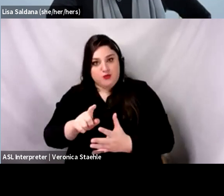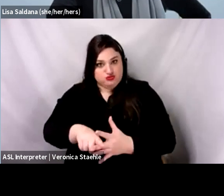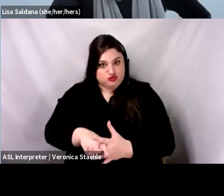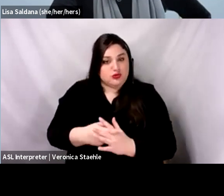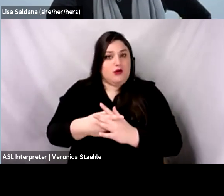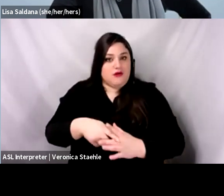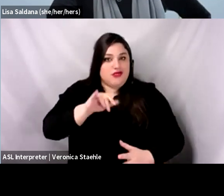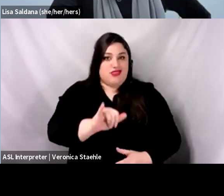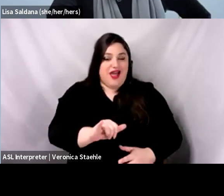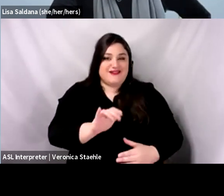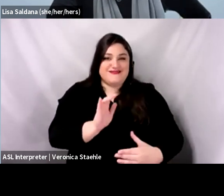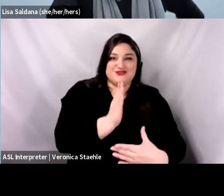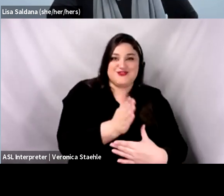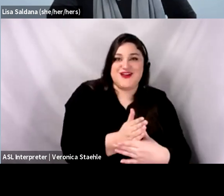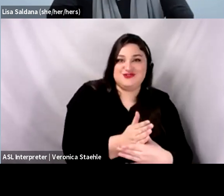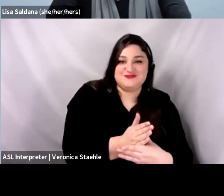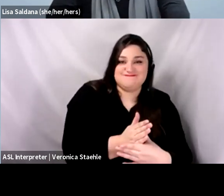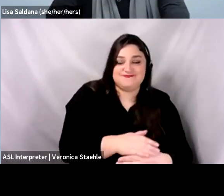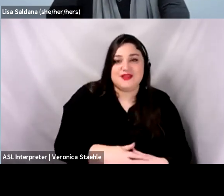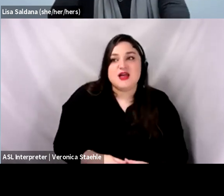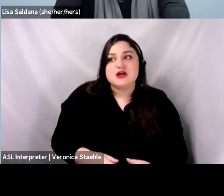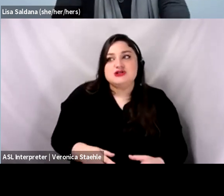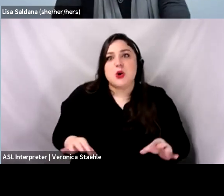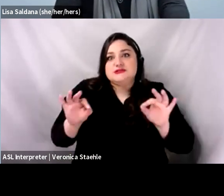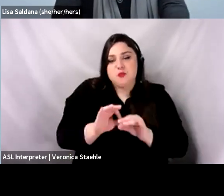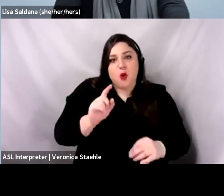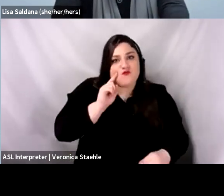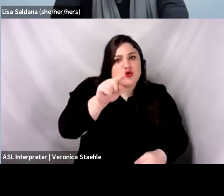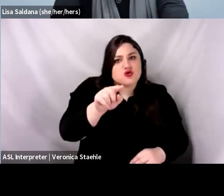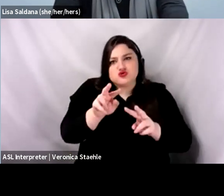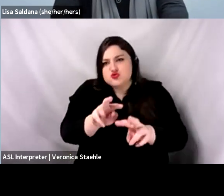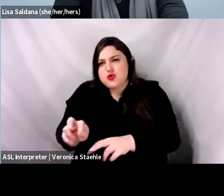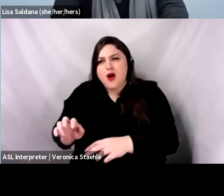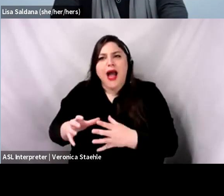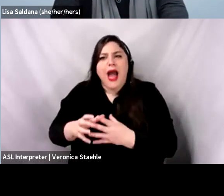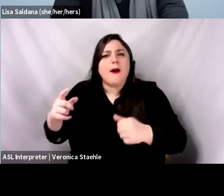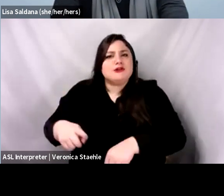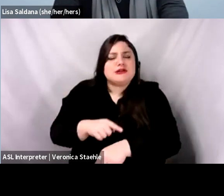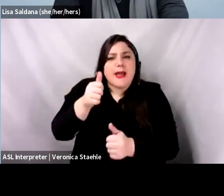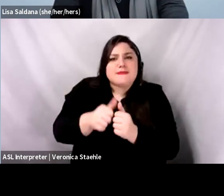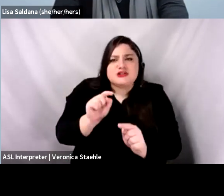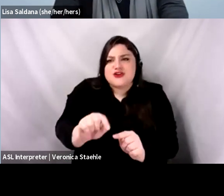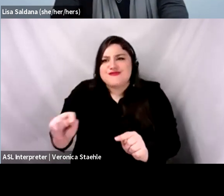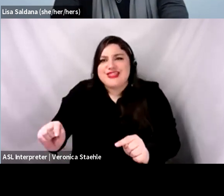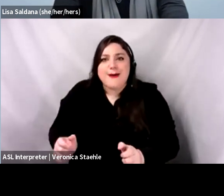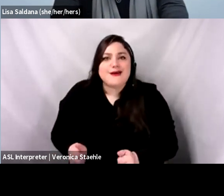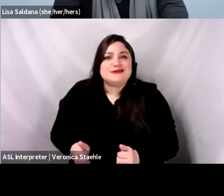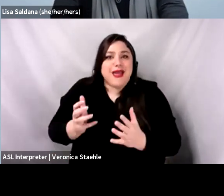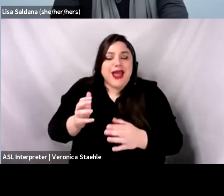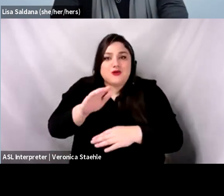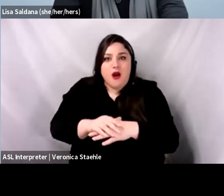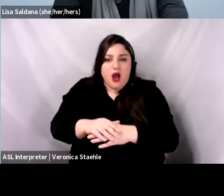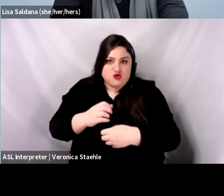probably want to get a sense of how much time, you know, are they spending associated with implementing that intervention